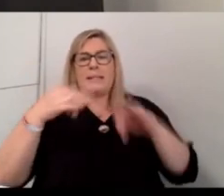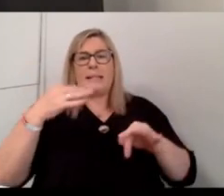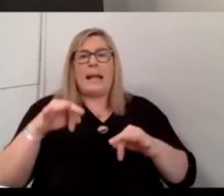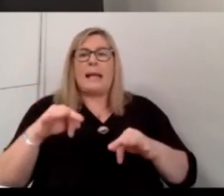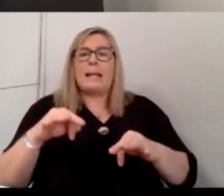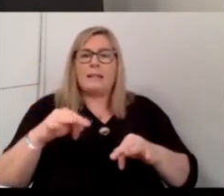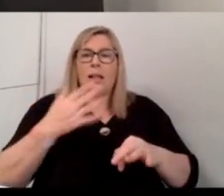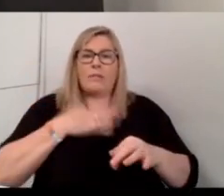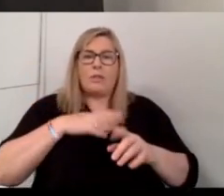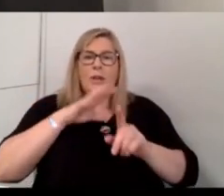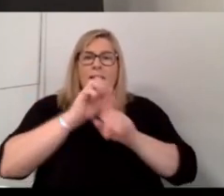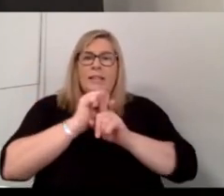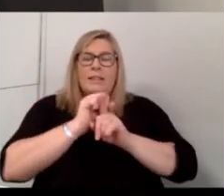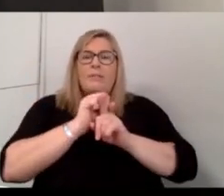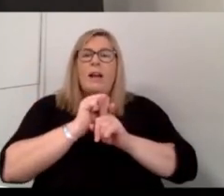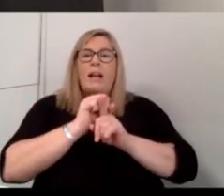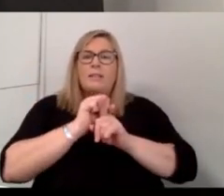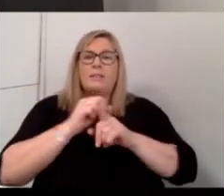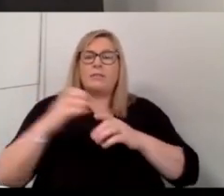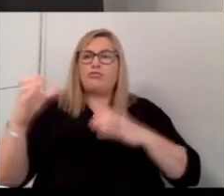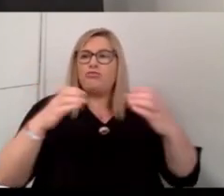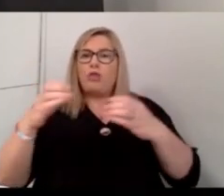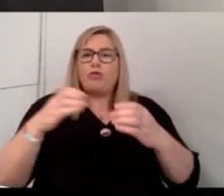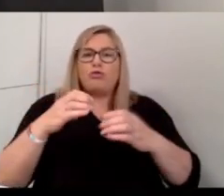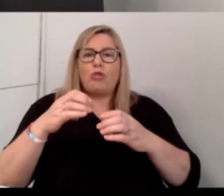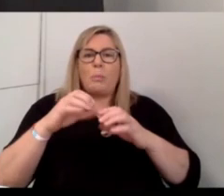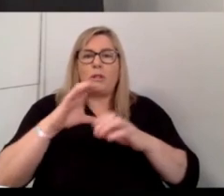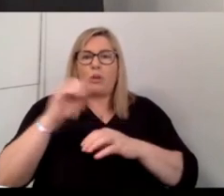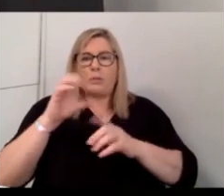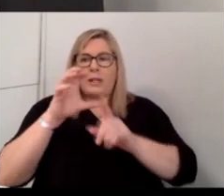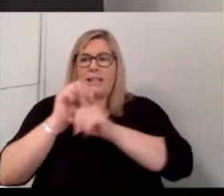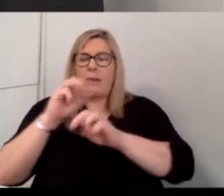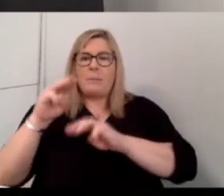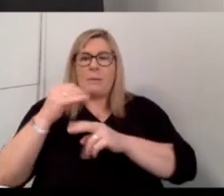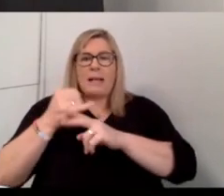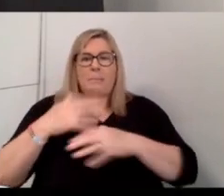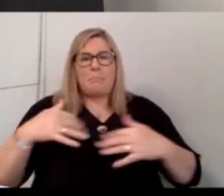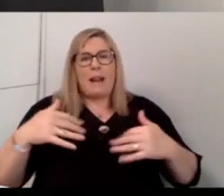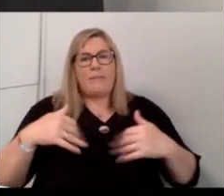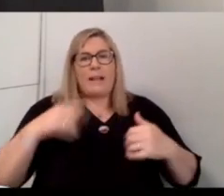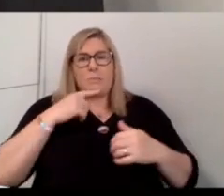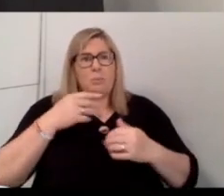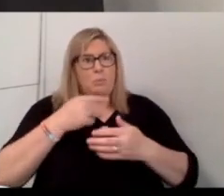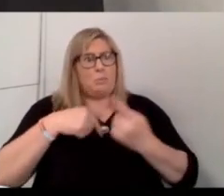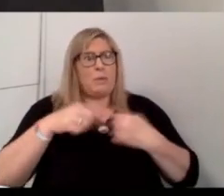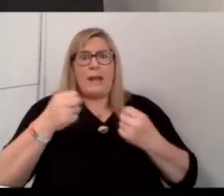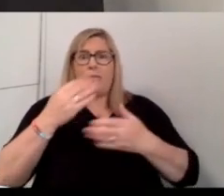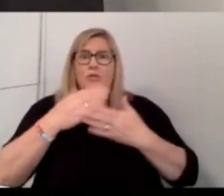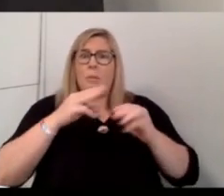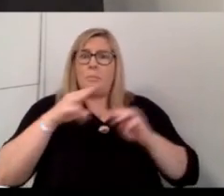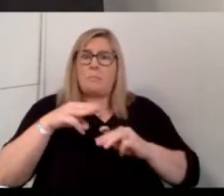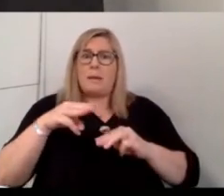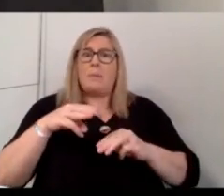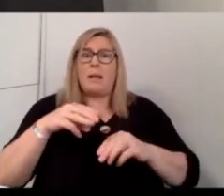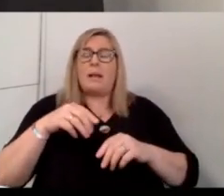identifying recruitment companies who specialize in identifying people in Belfast. We have staff who currently come from the offices. The guy here